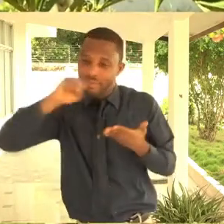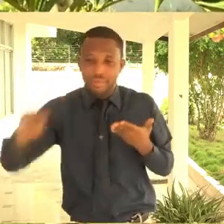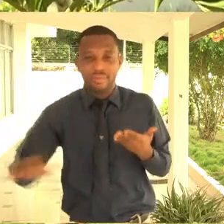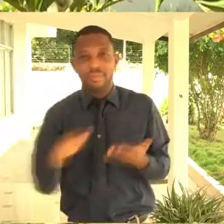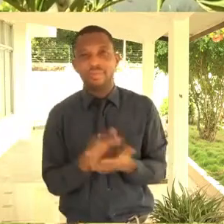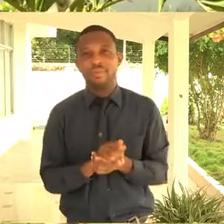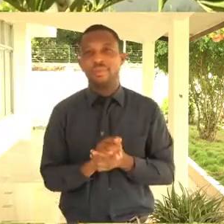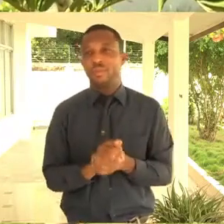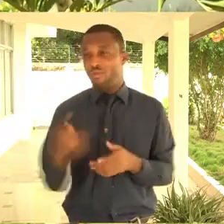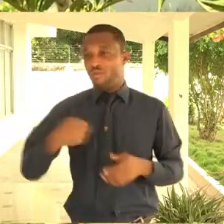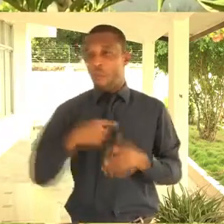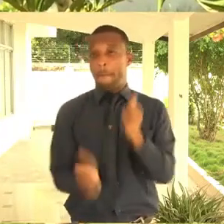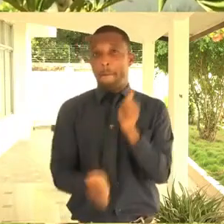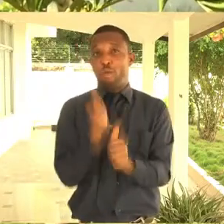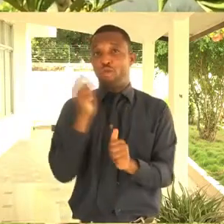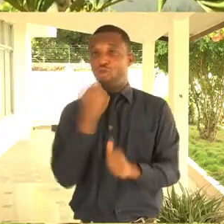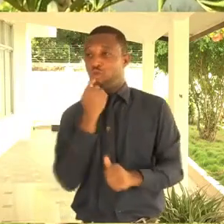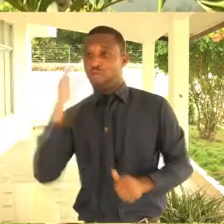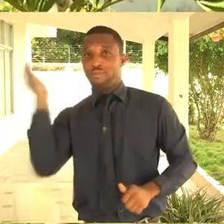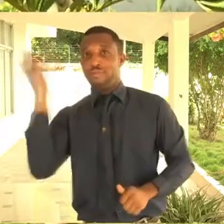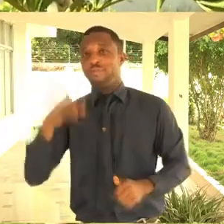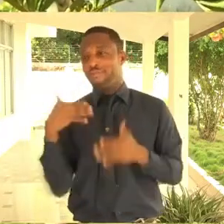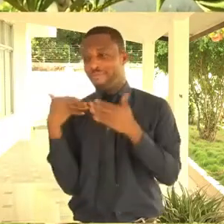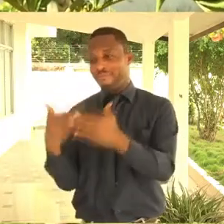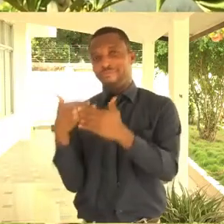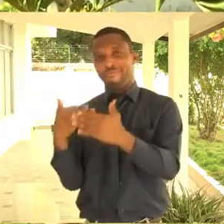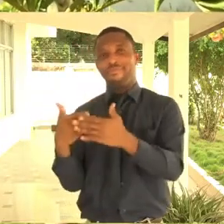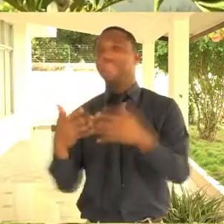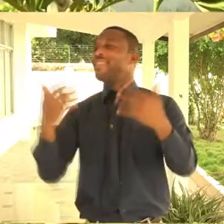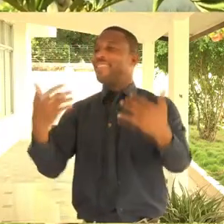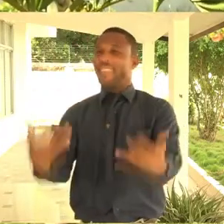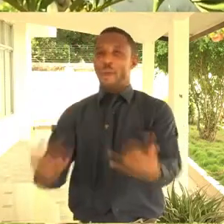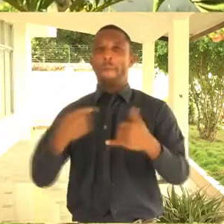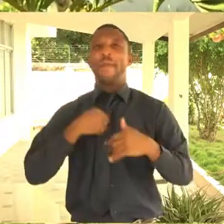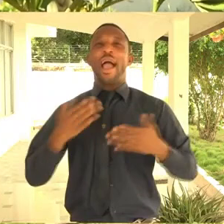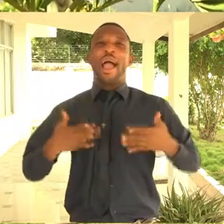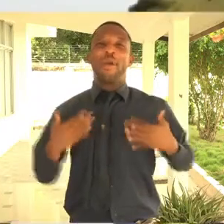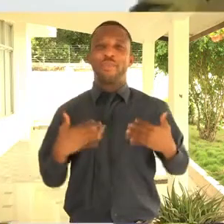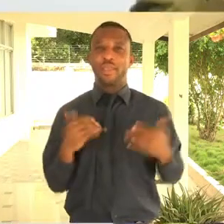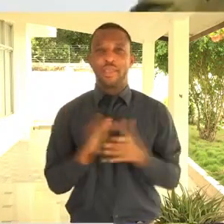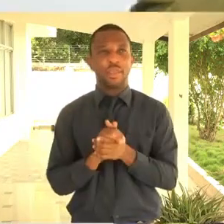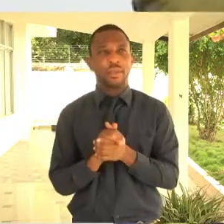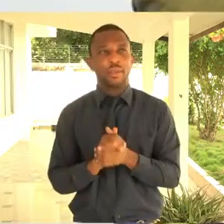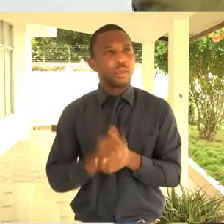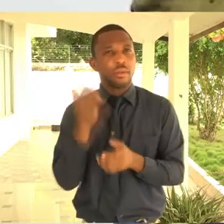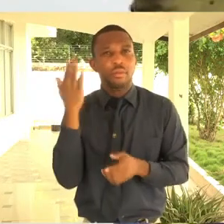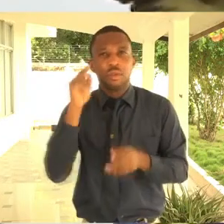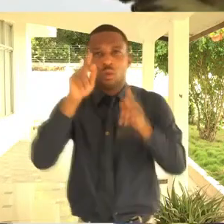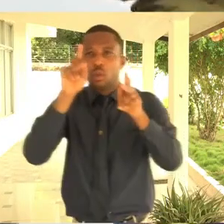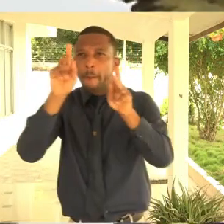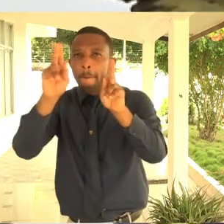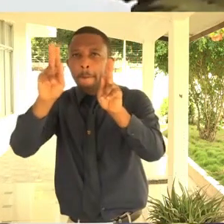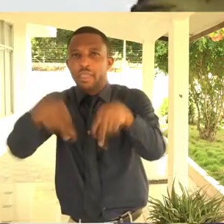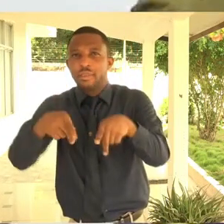length, we are so close to the main speakers. And that concern heightened when one person who had